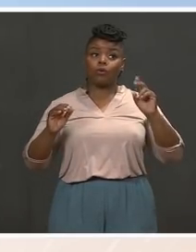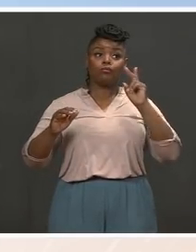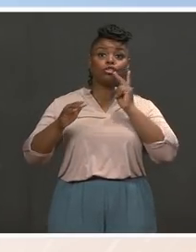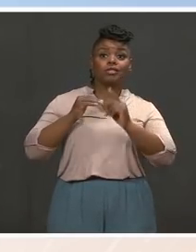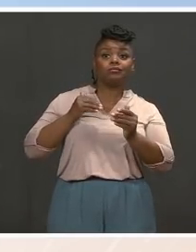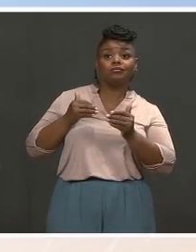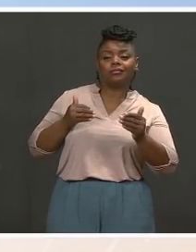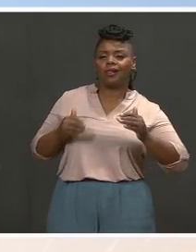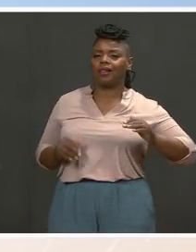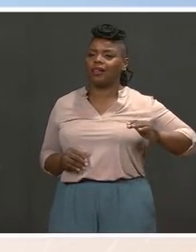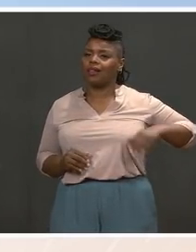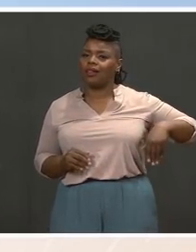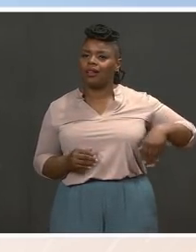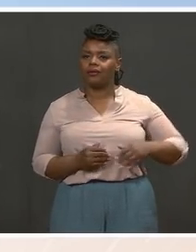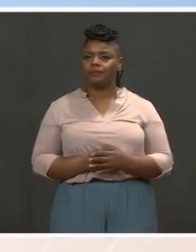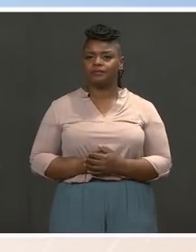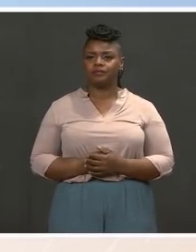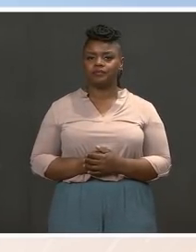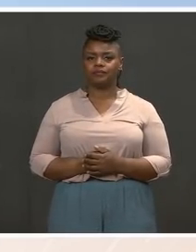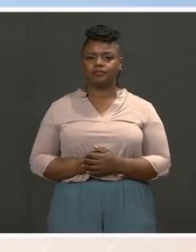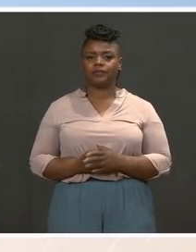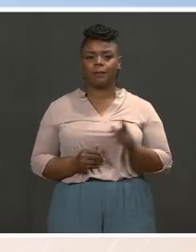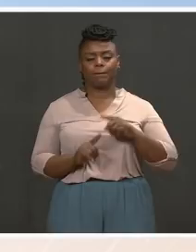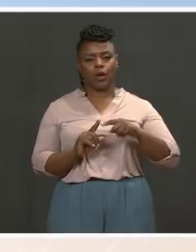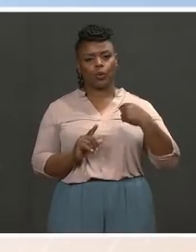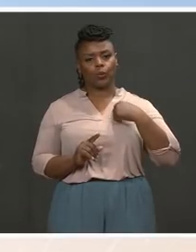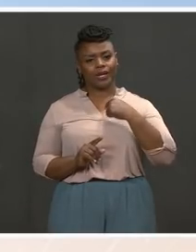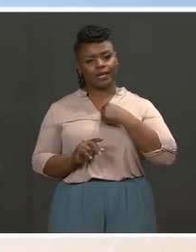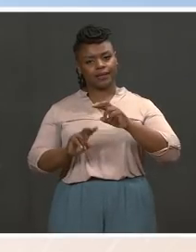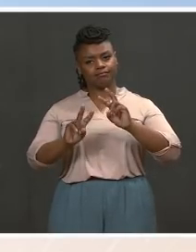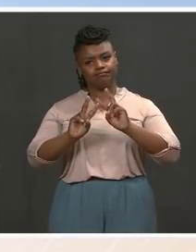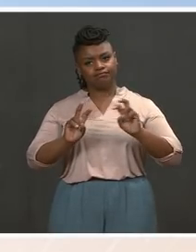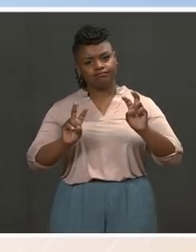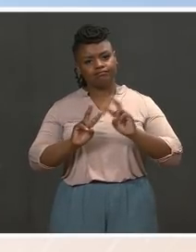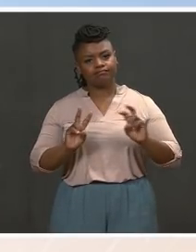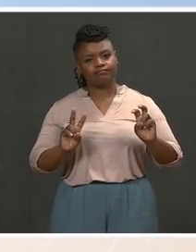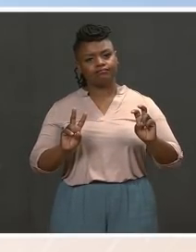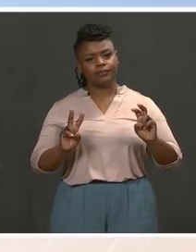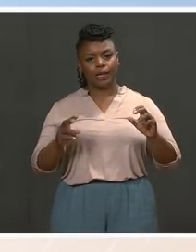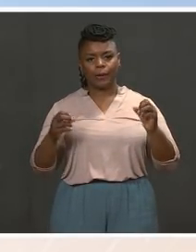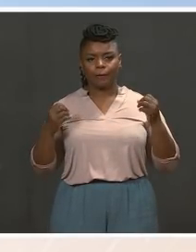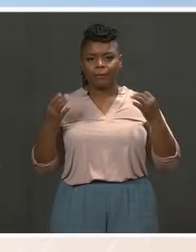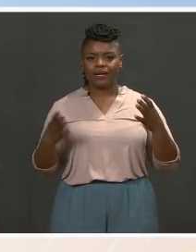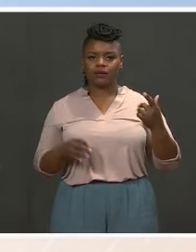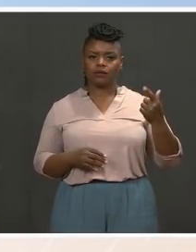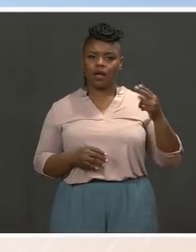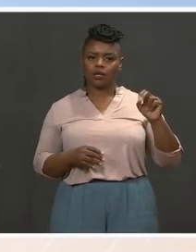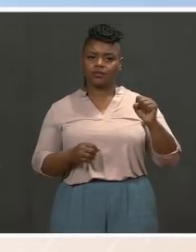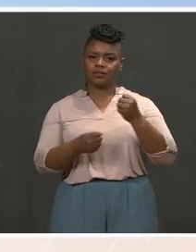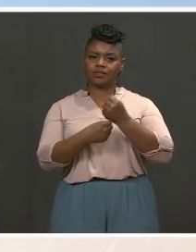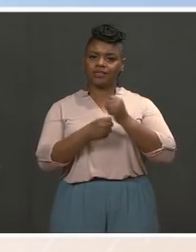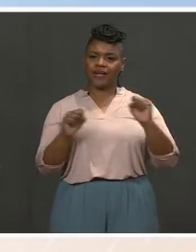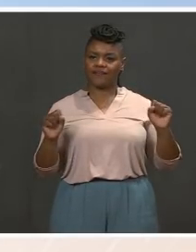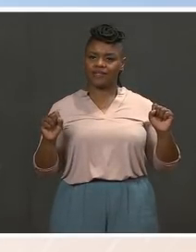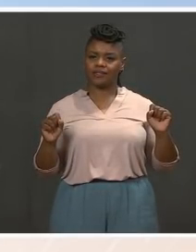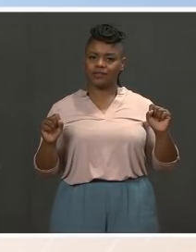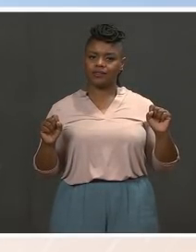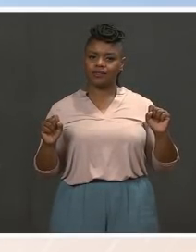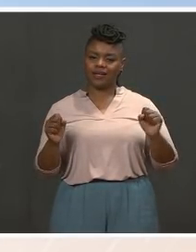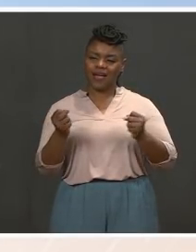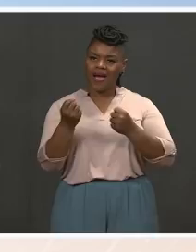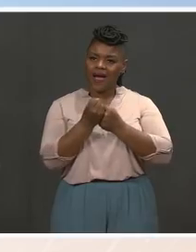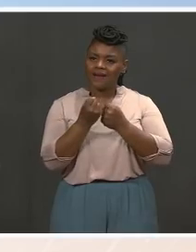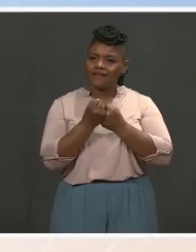independent. I think we're looking at what a number of passionate gun safety advocates on the Hill have already introduced to see where we can help